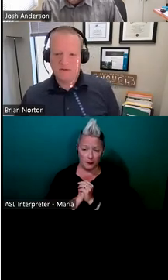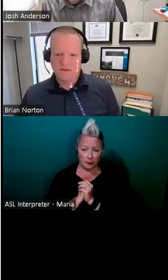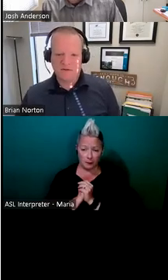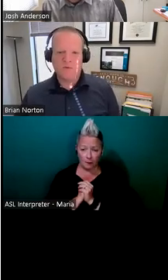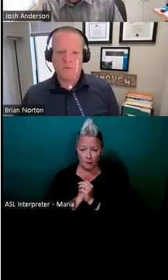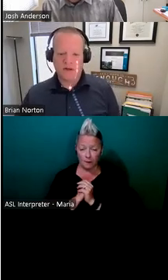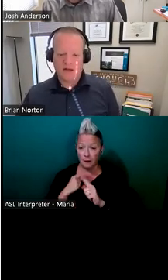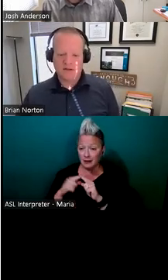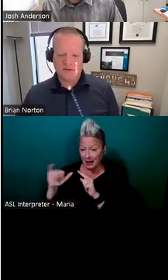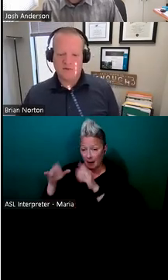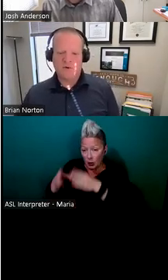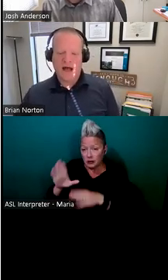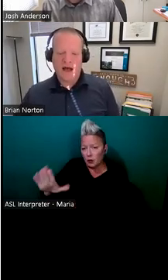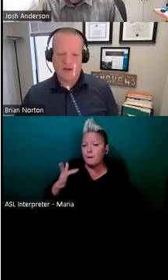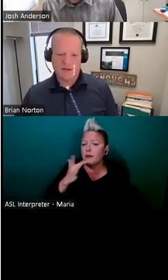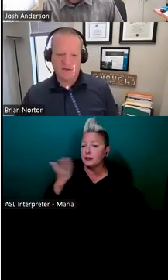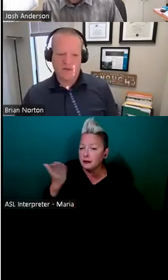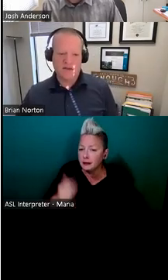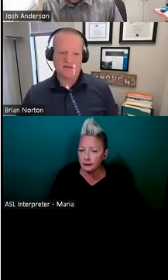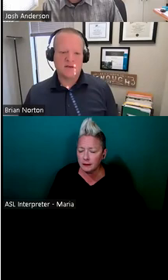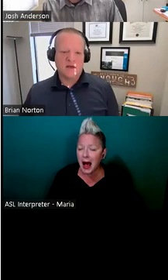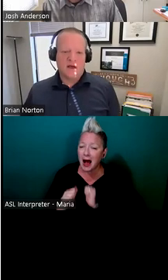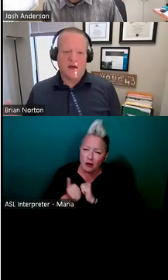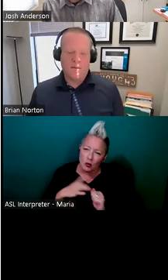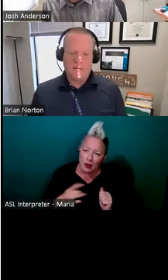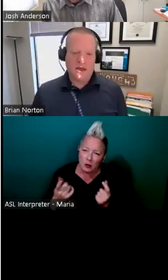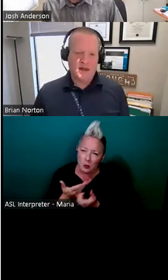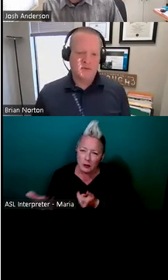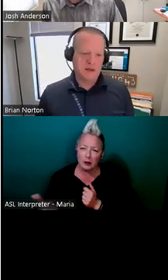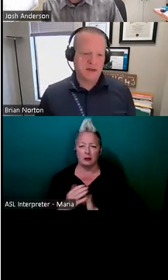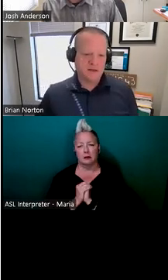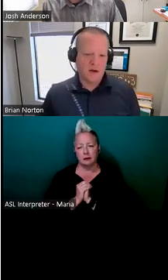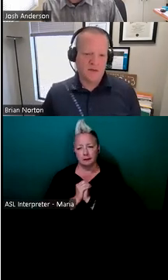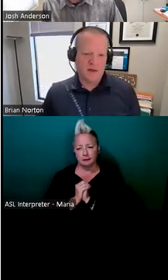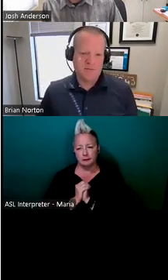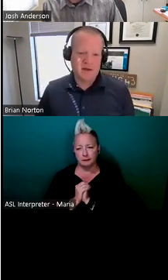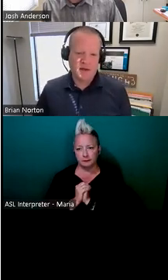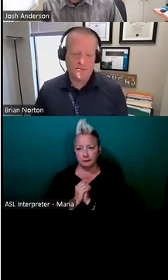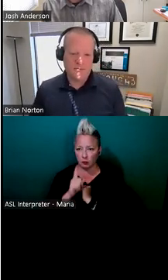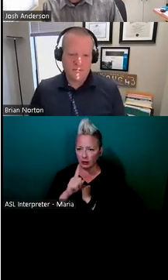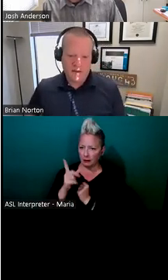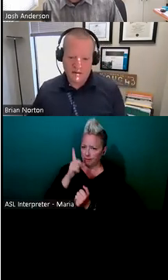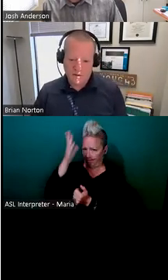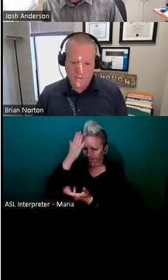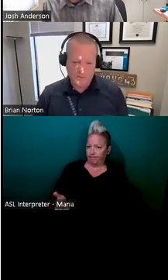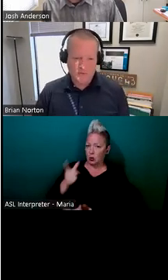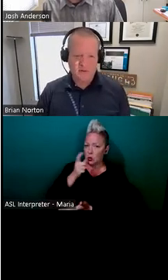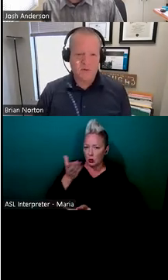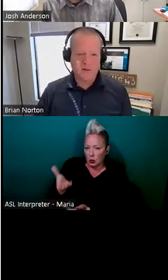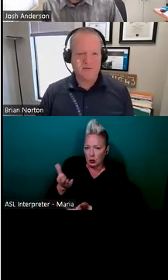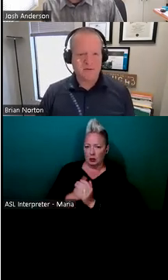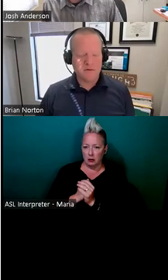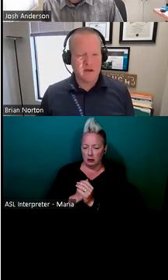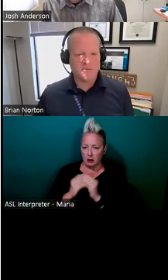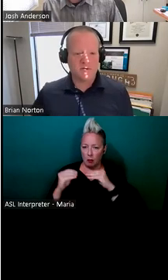are your preferences? What do you like to do? Or how do you like to do things? Um, and really get to know them, um, at a little bit more